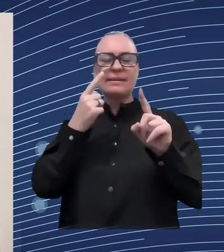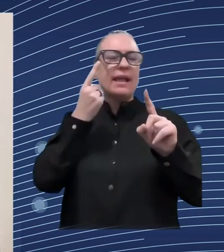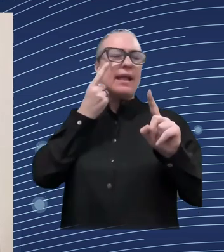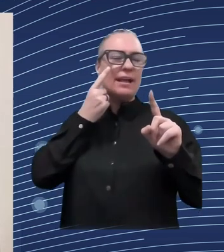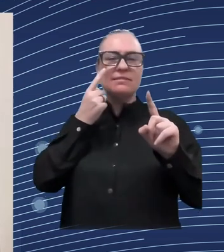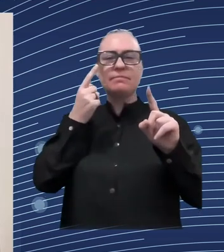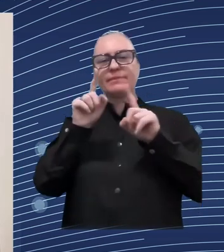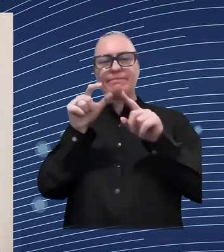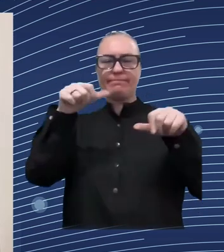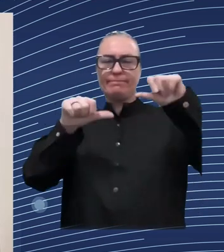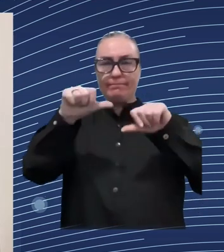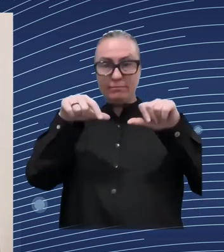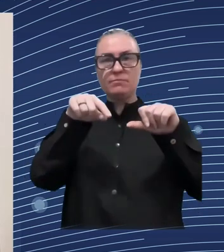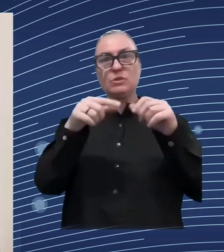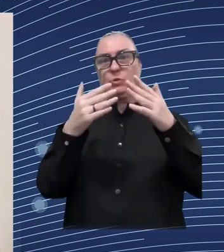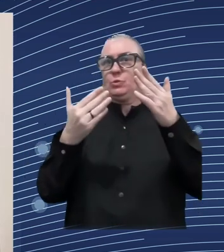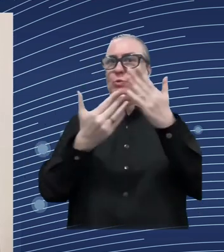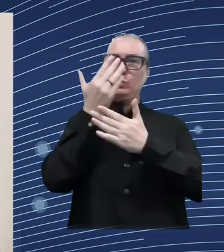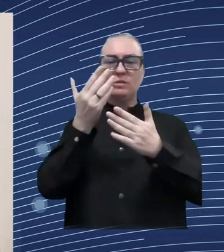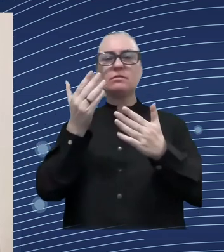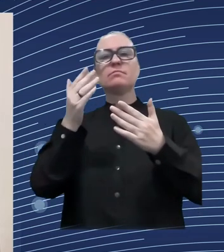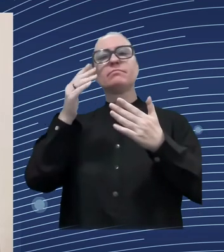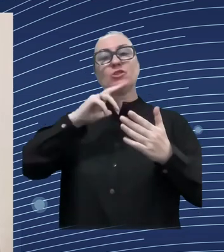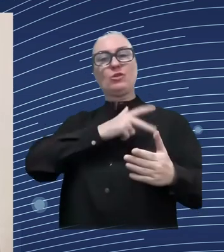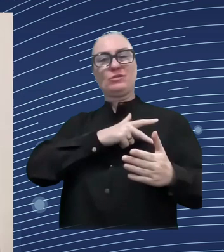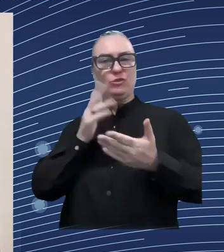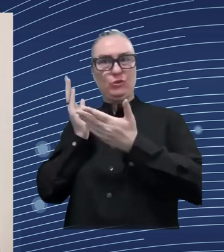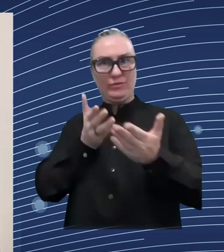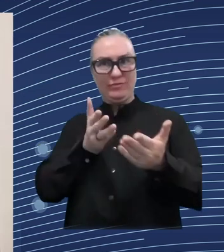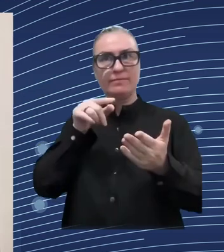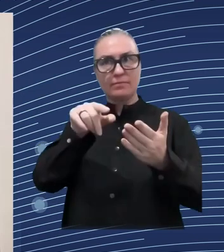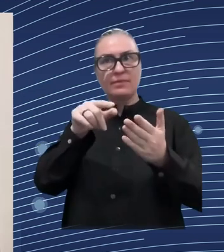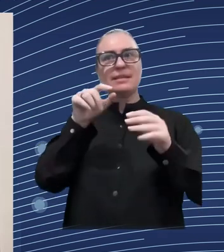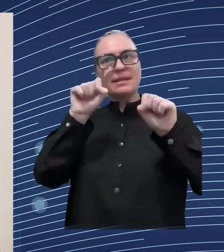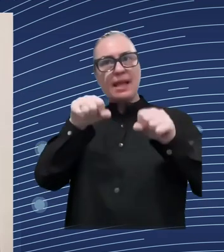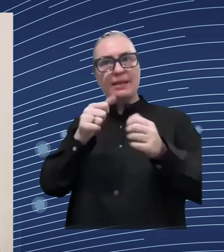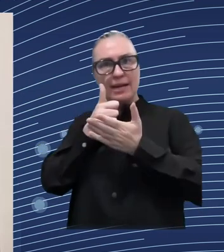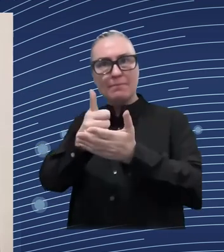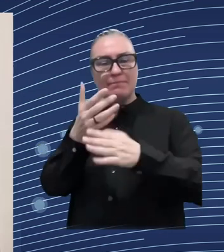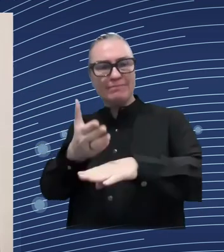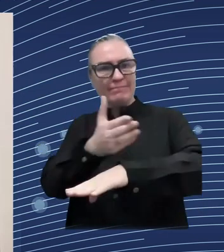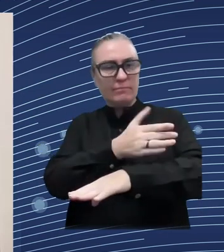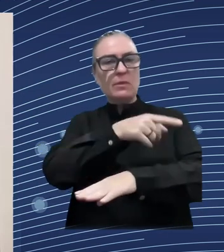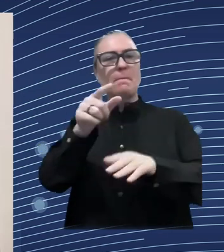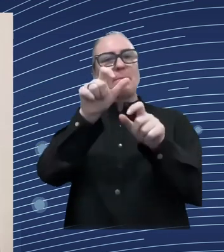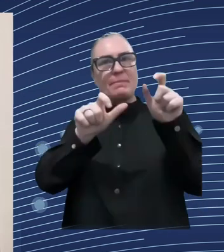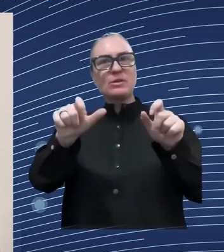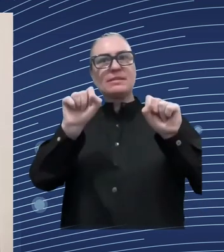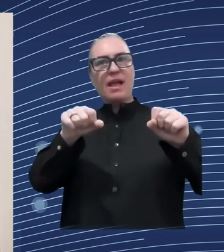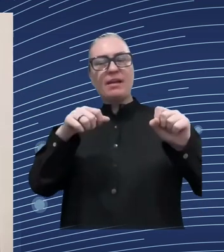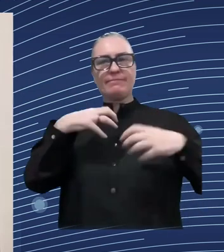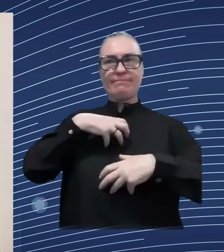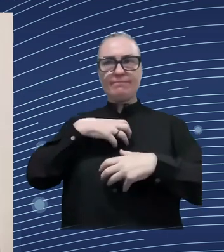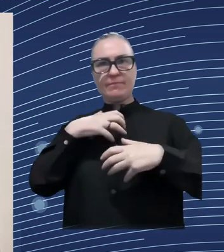civilian life the third aspect i'd like to focus on is on inclusive recovery and